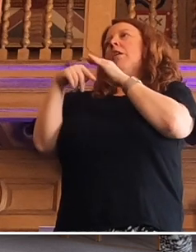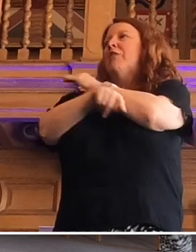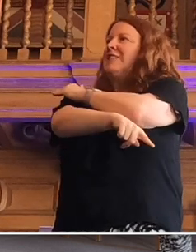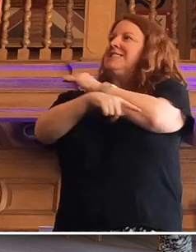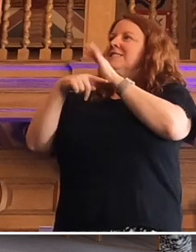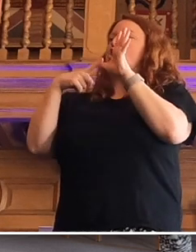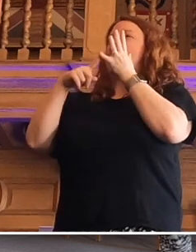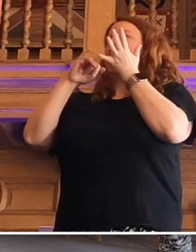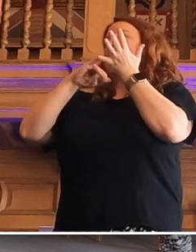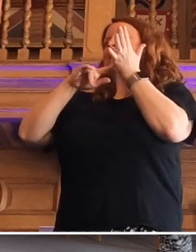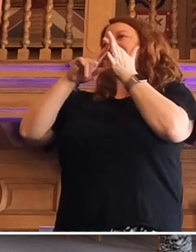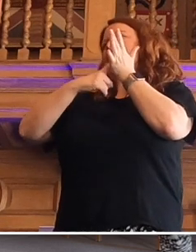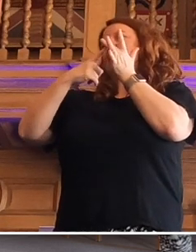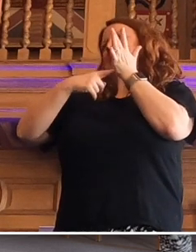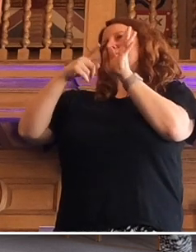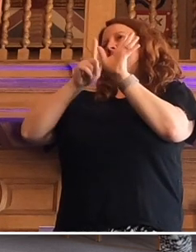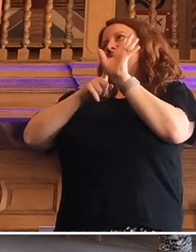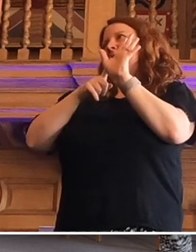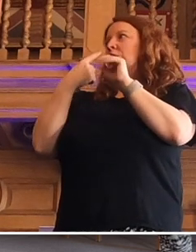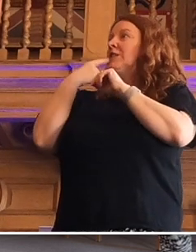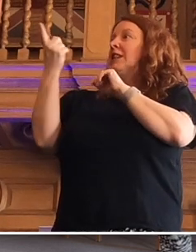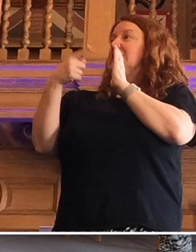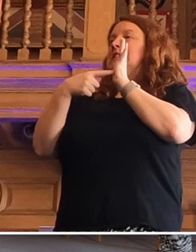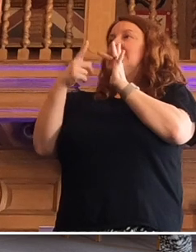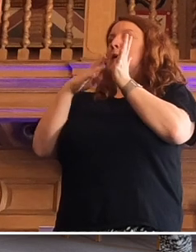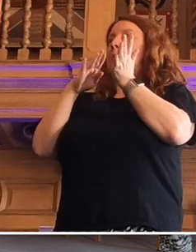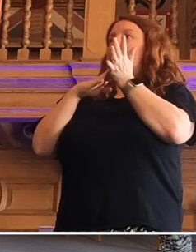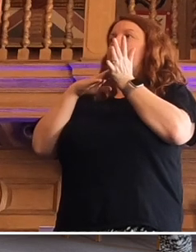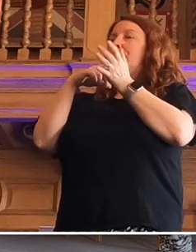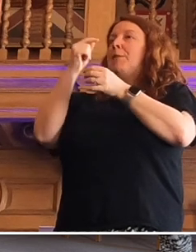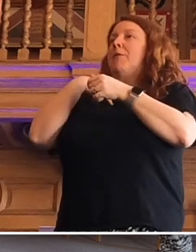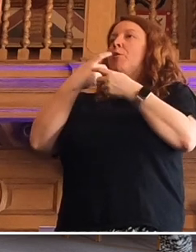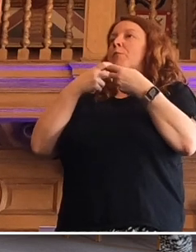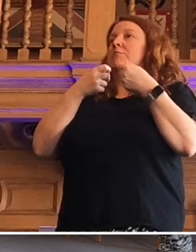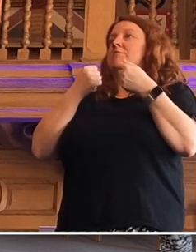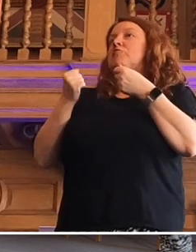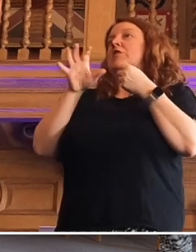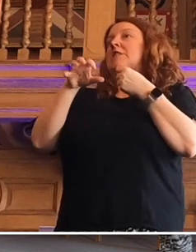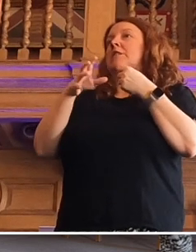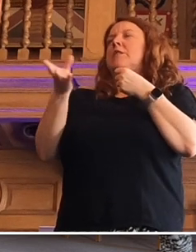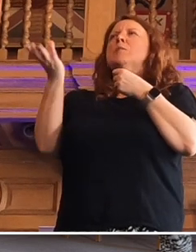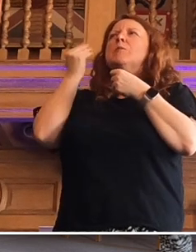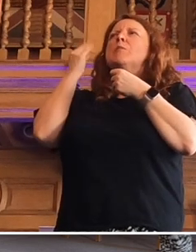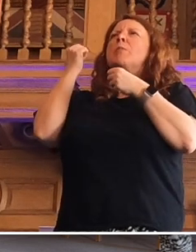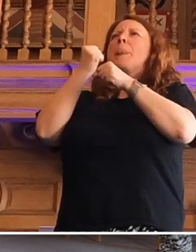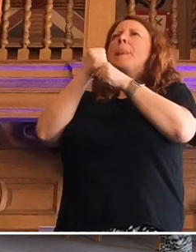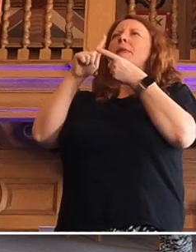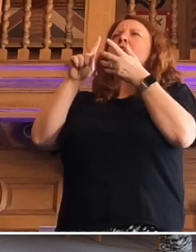saying to Tim, who picked me up from the station, I was listening to a podcast of George Osborne